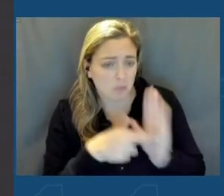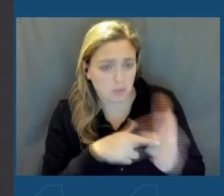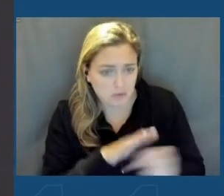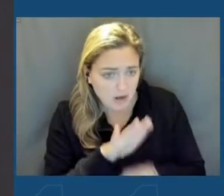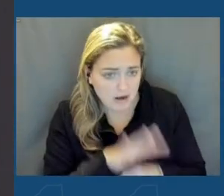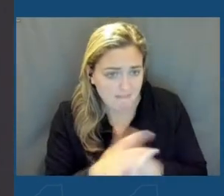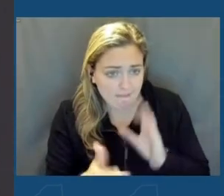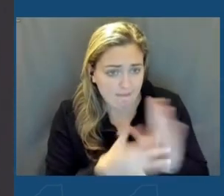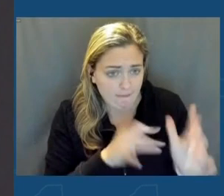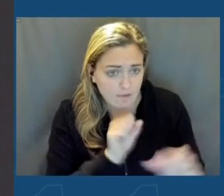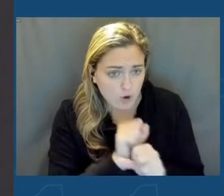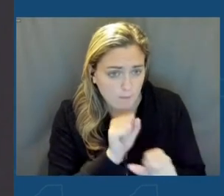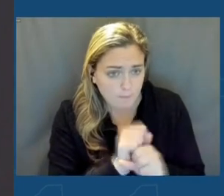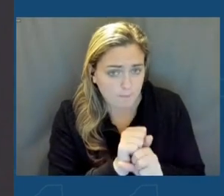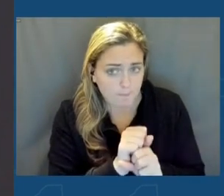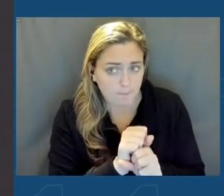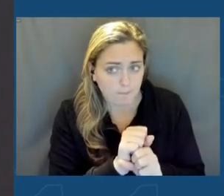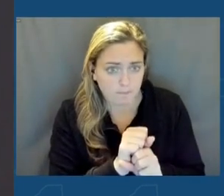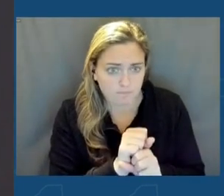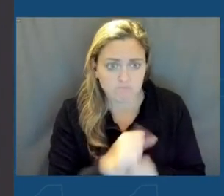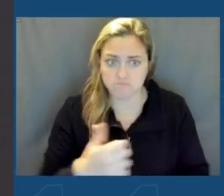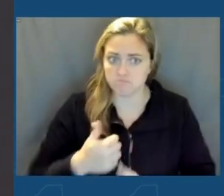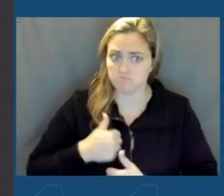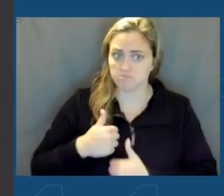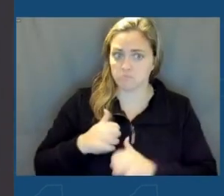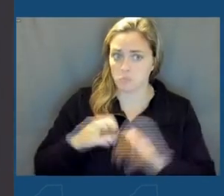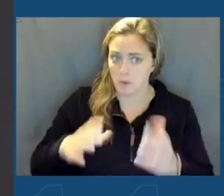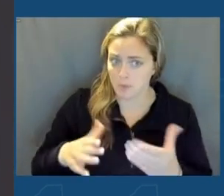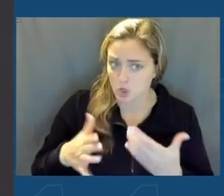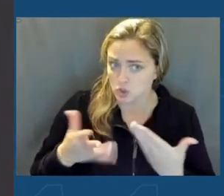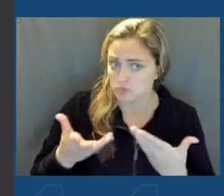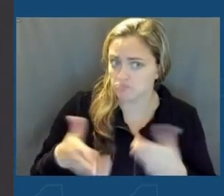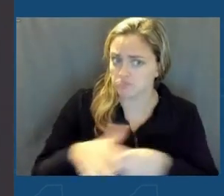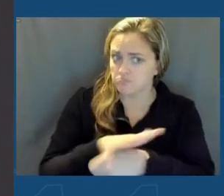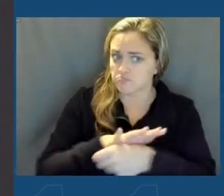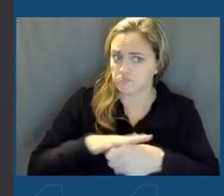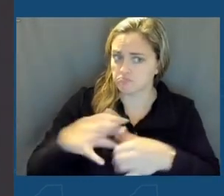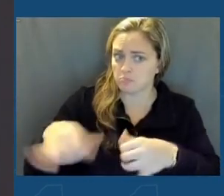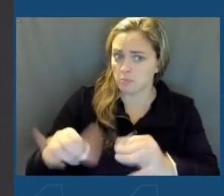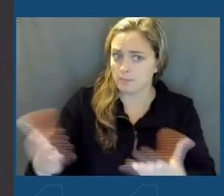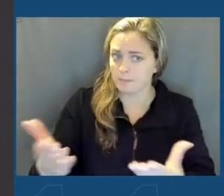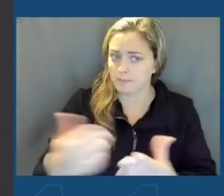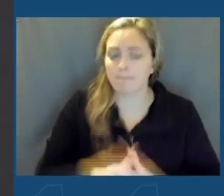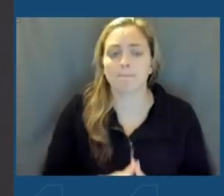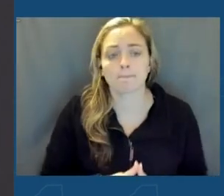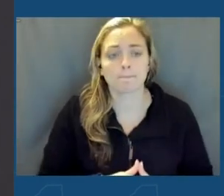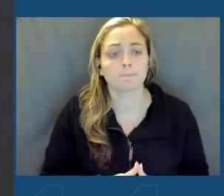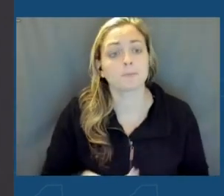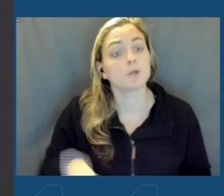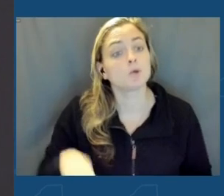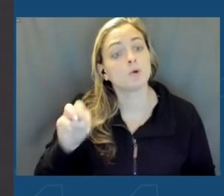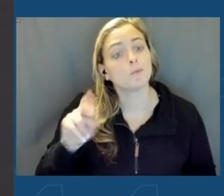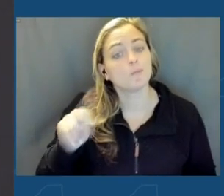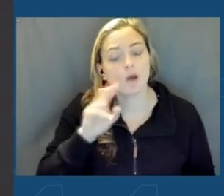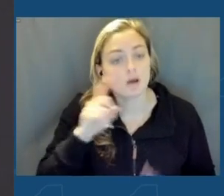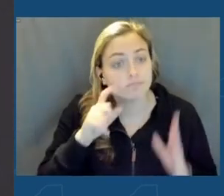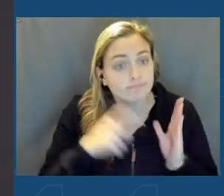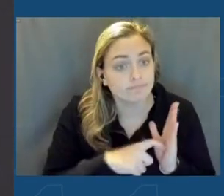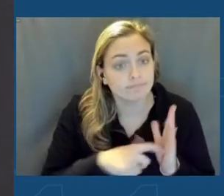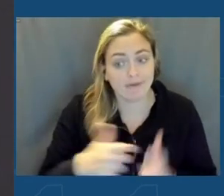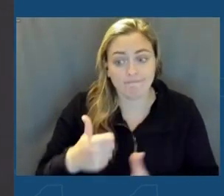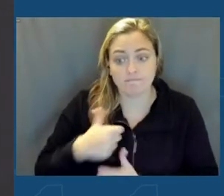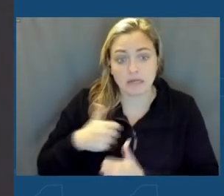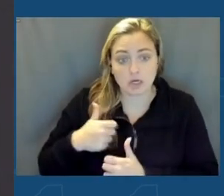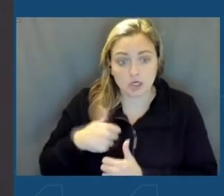technology jobs and a significant military population. Over the years, Micron has found that veterans